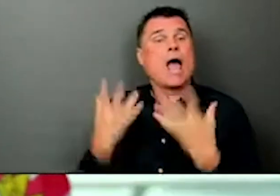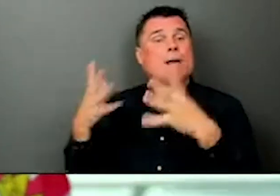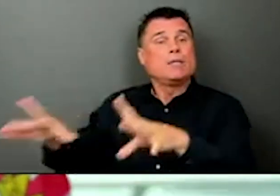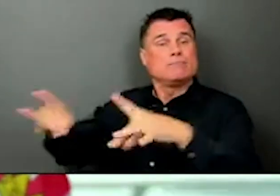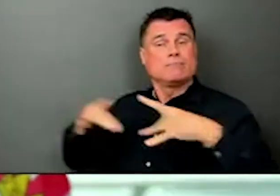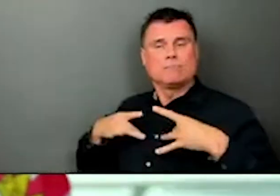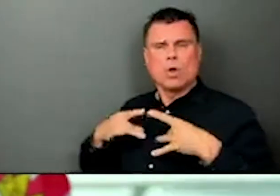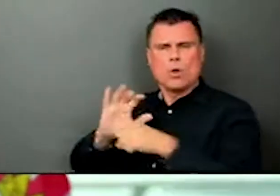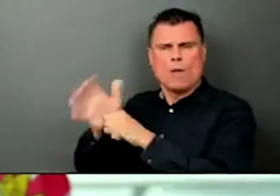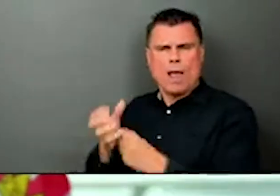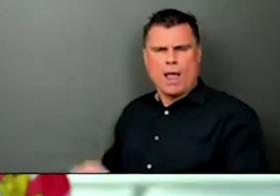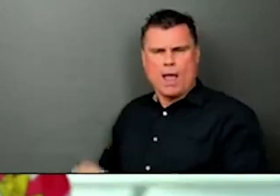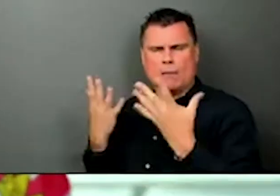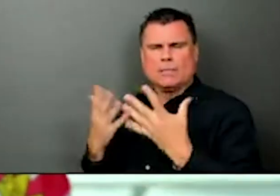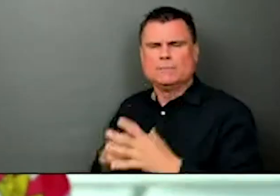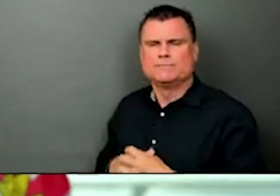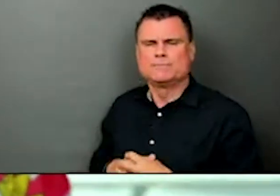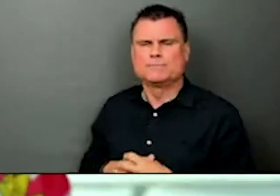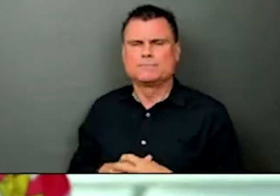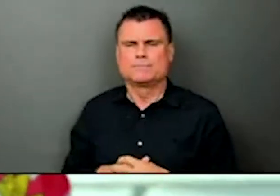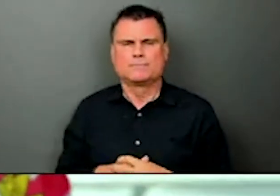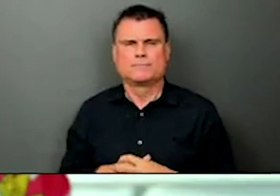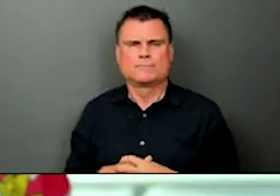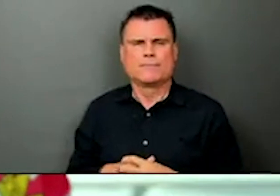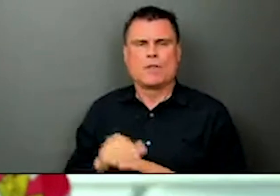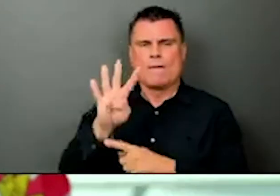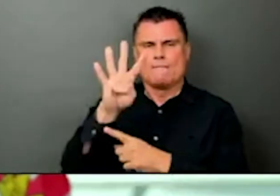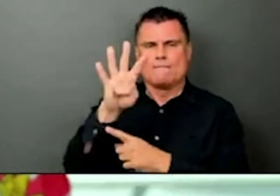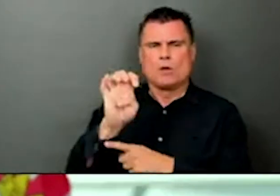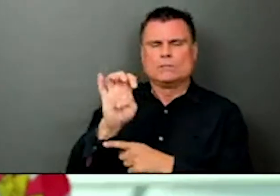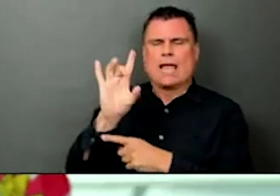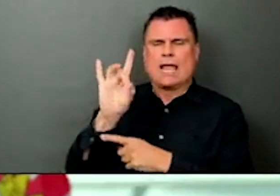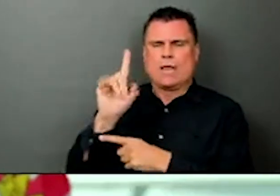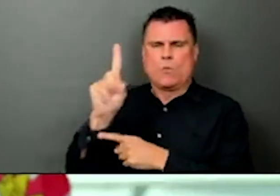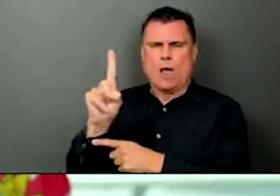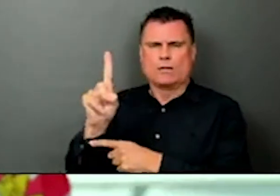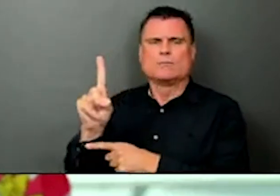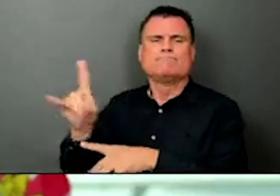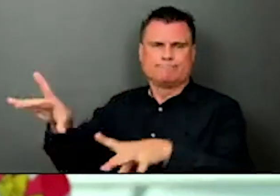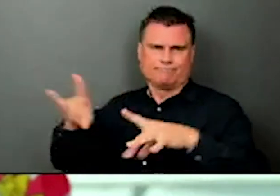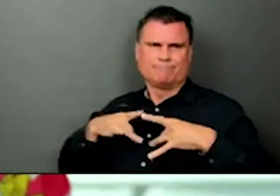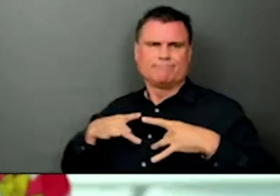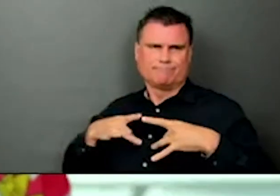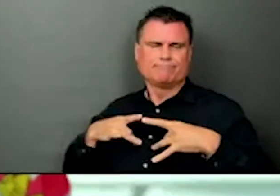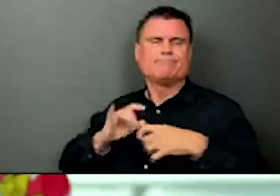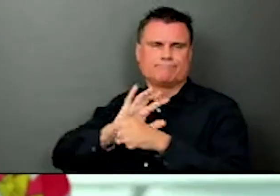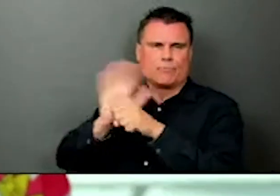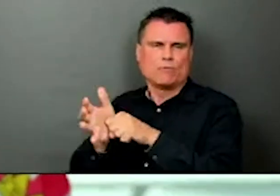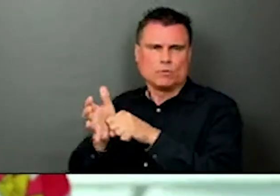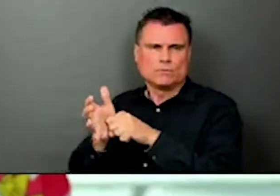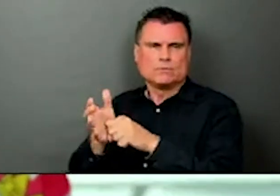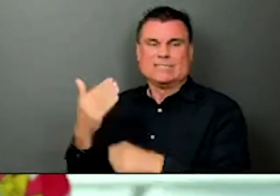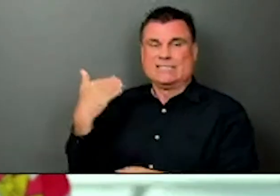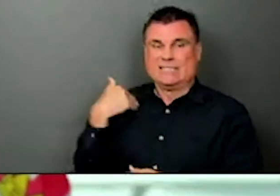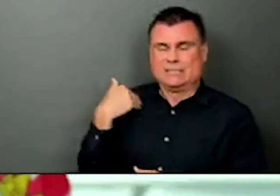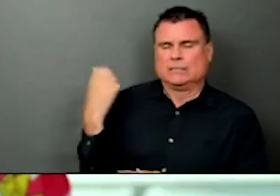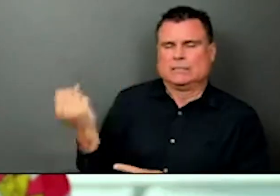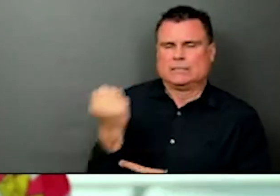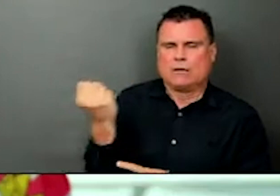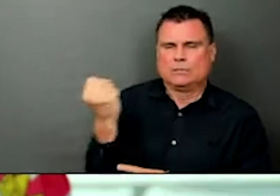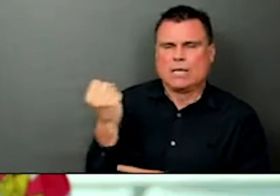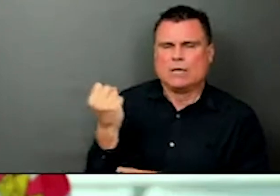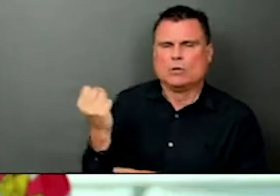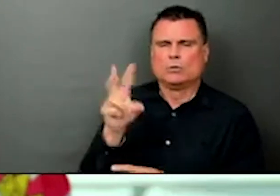BC were diagnosed with COVID-19, 218 from June 4 to the 5th, 131 from the 5th to the